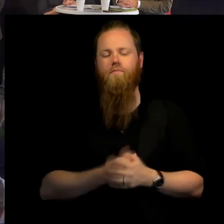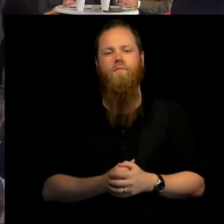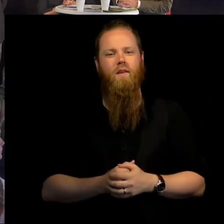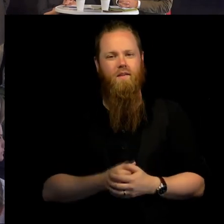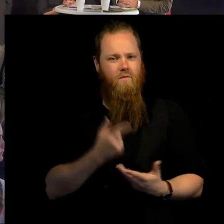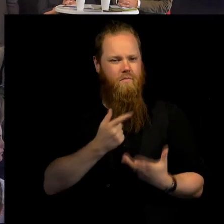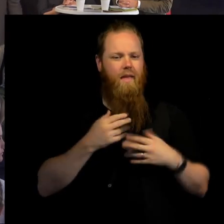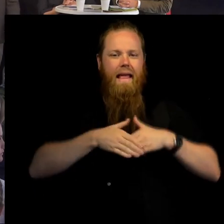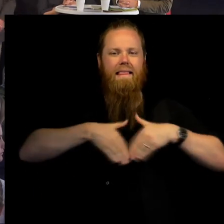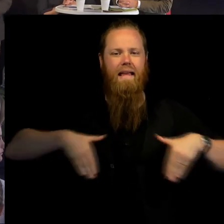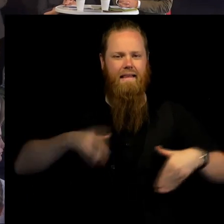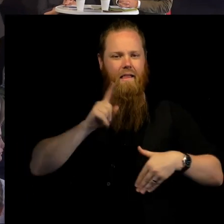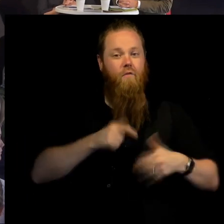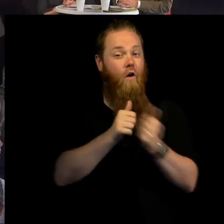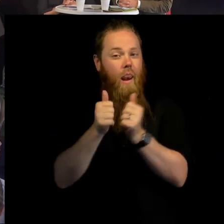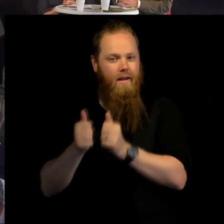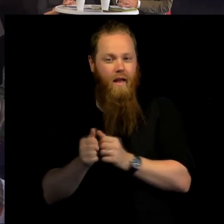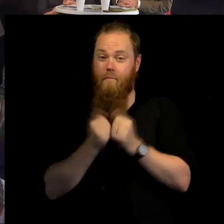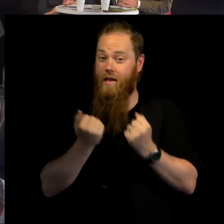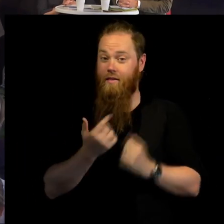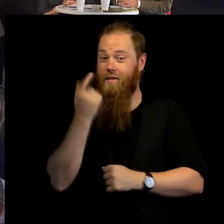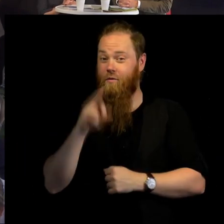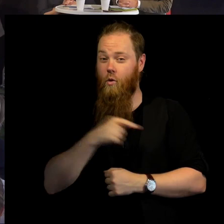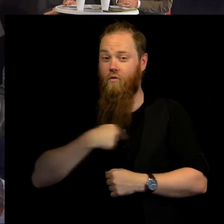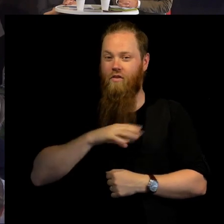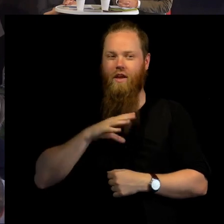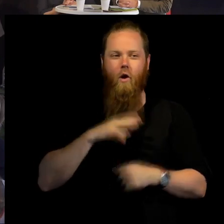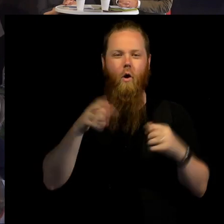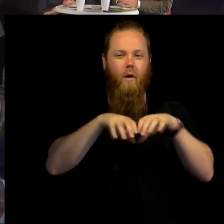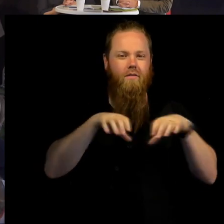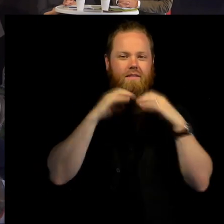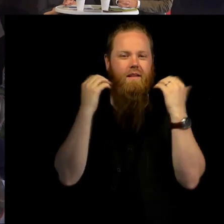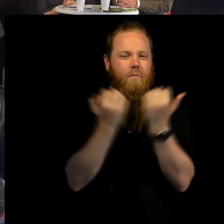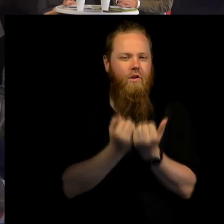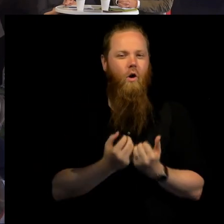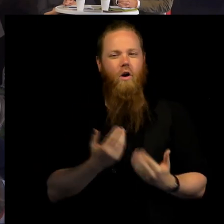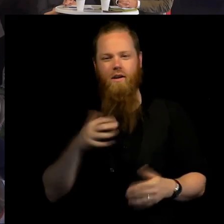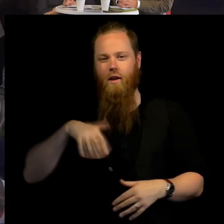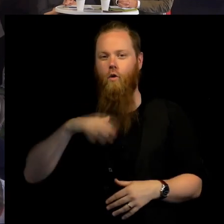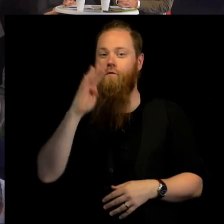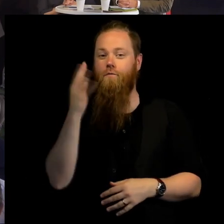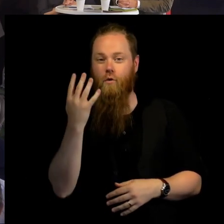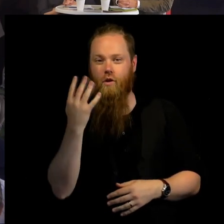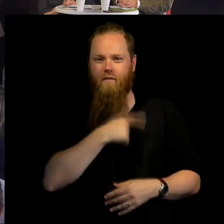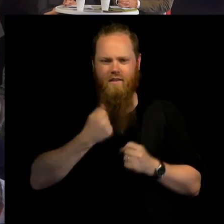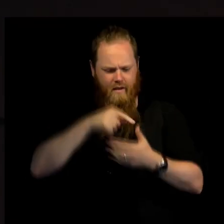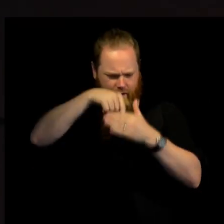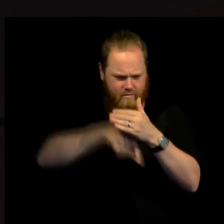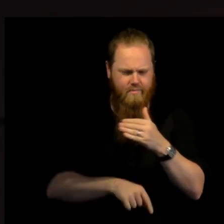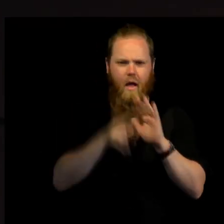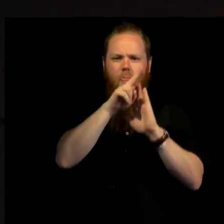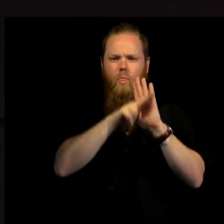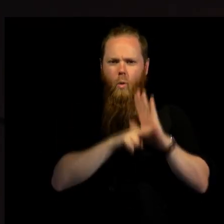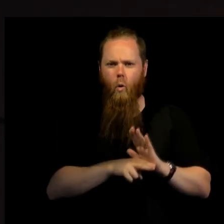issues. But fortunately, we have a session at four o'clock where we will go deeper into the issues around norms, leadership,